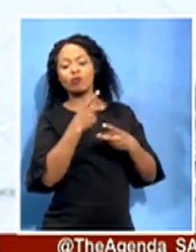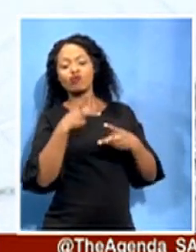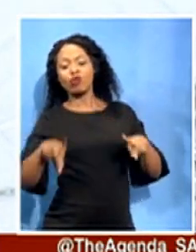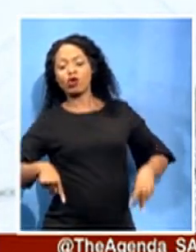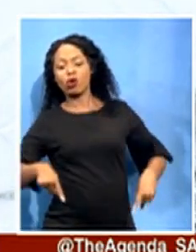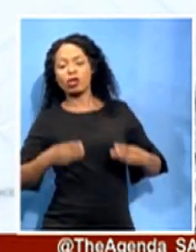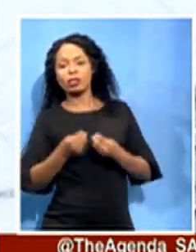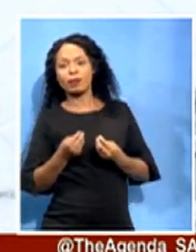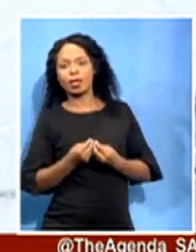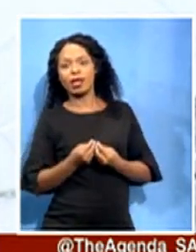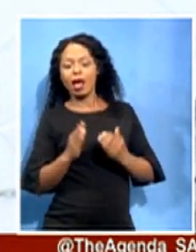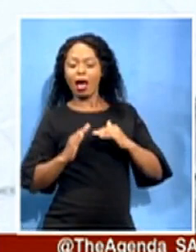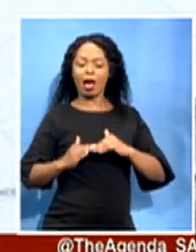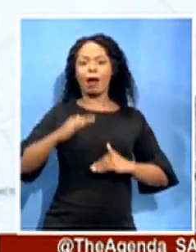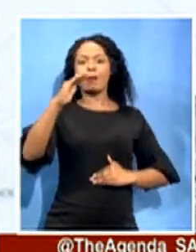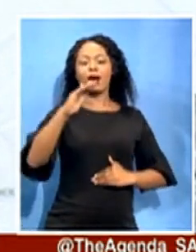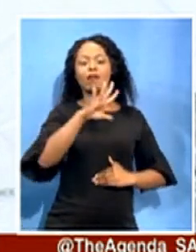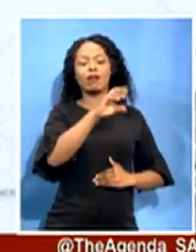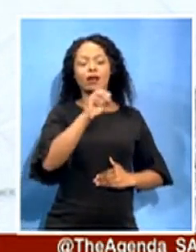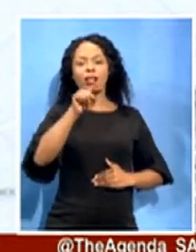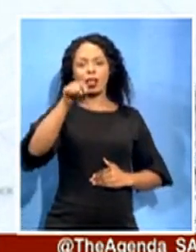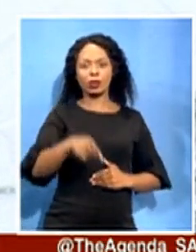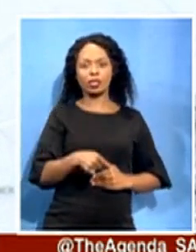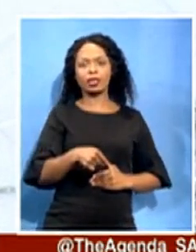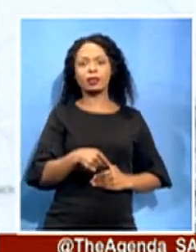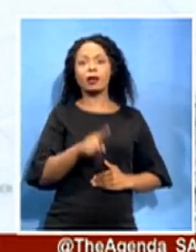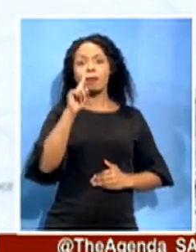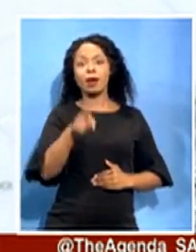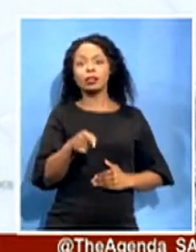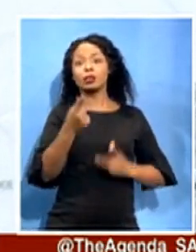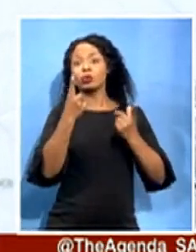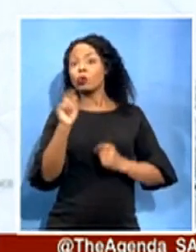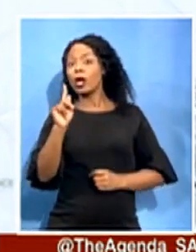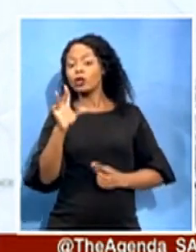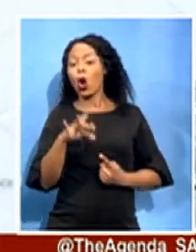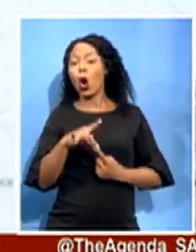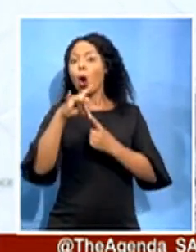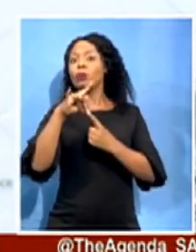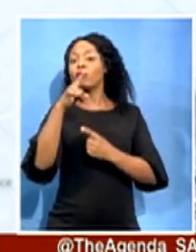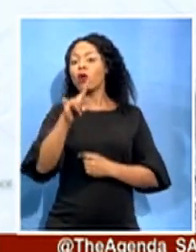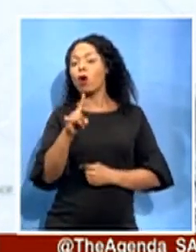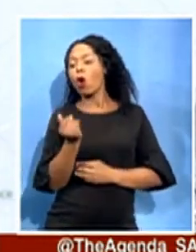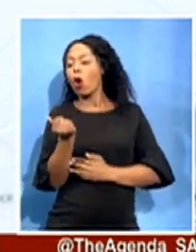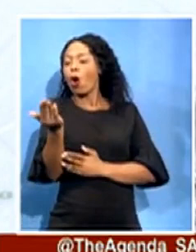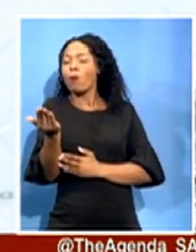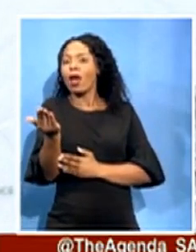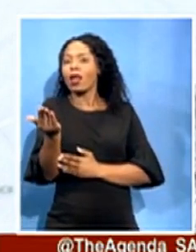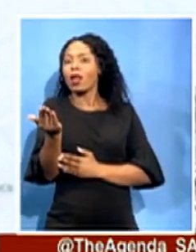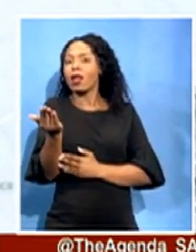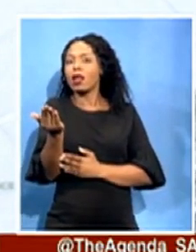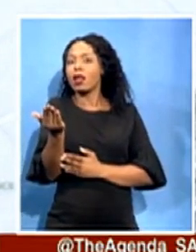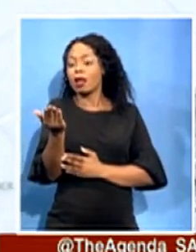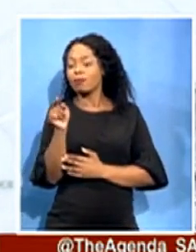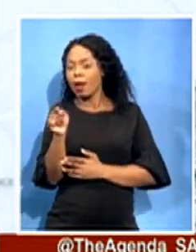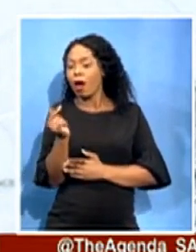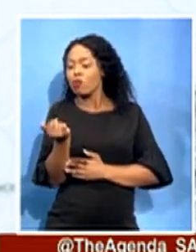need to go to an open tender. You don't call for quotation. If something that is below $500,000, you can then call for